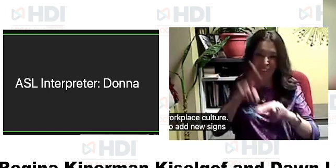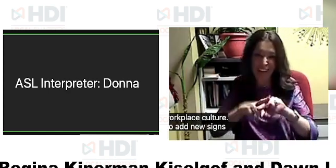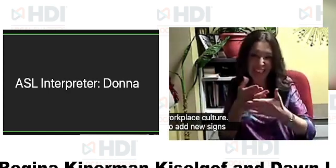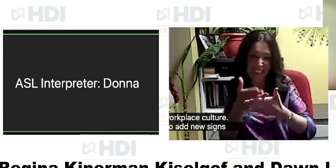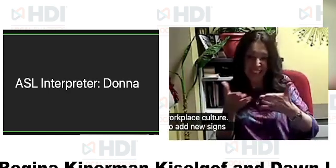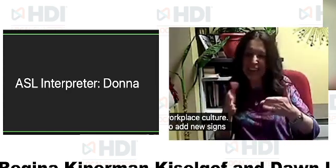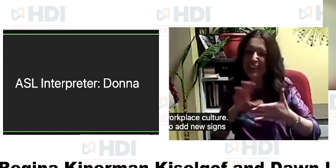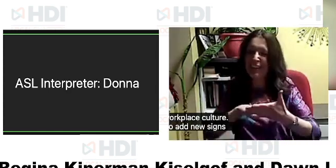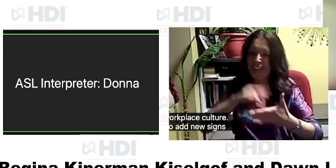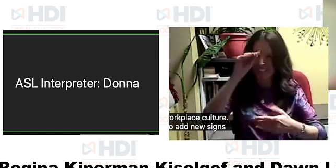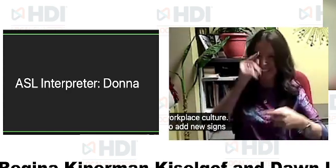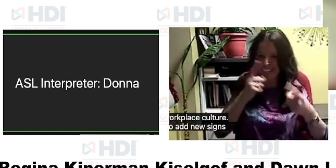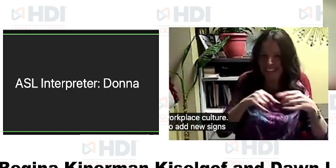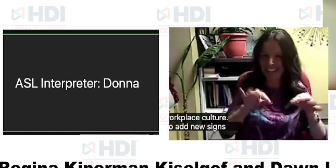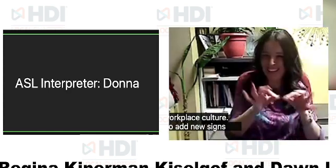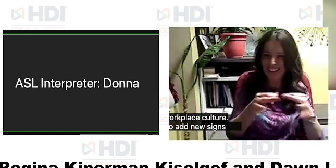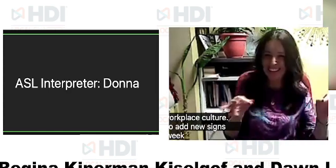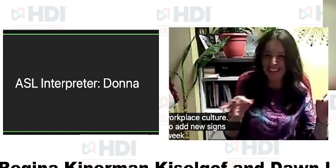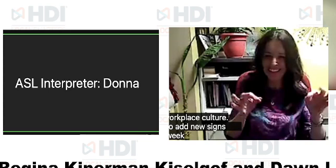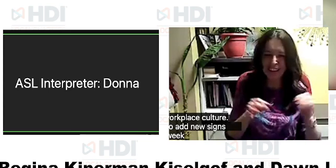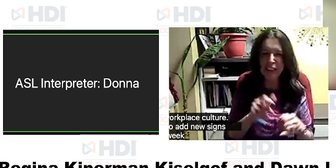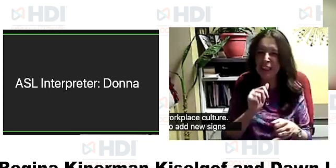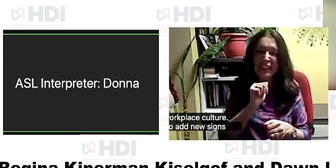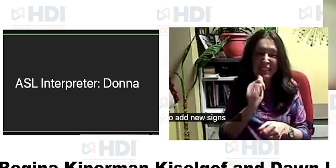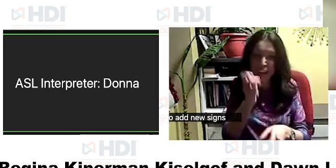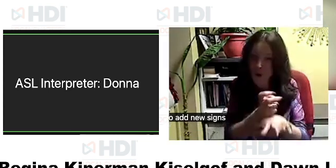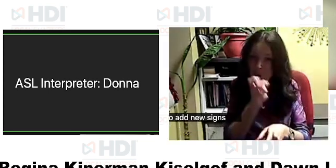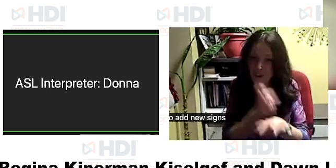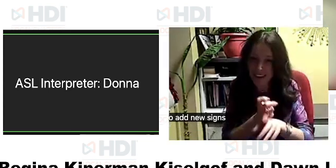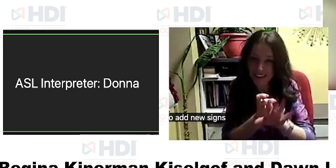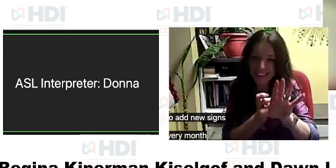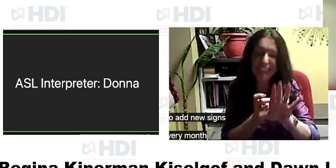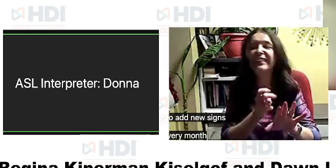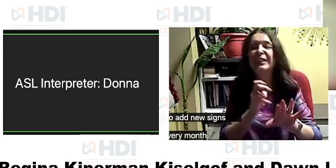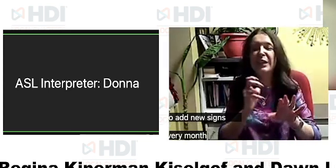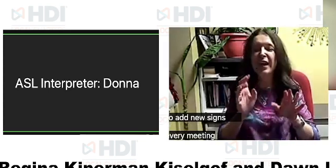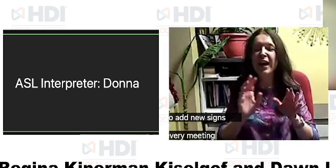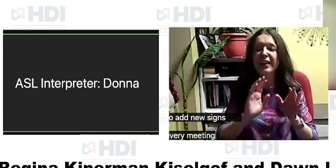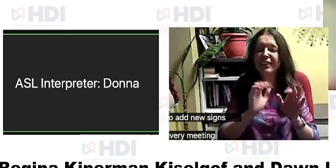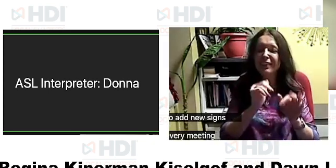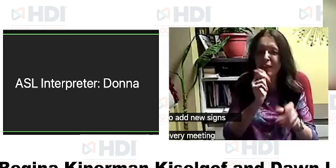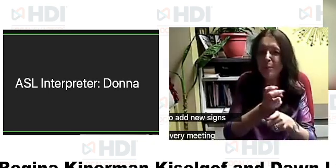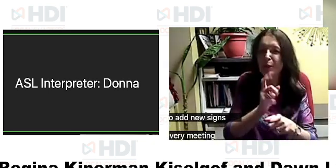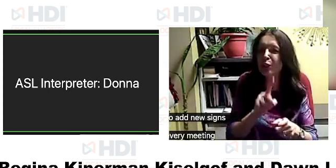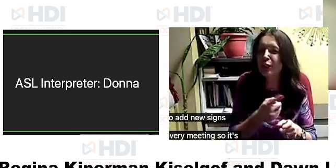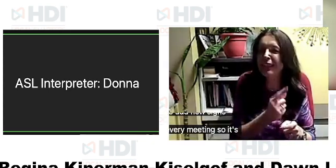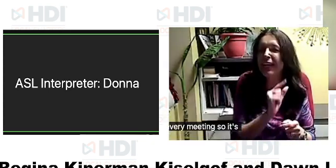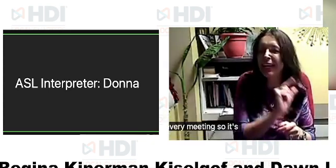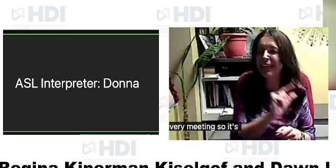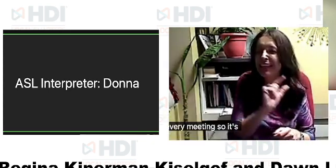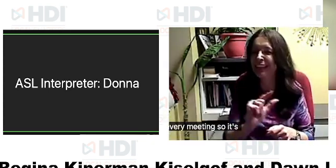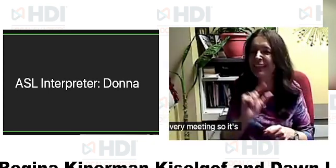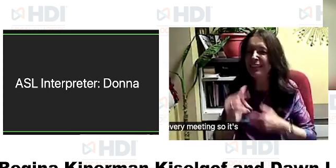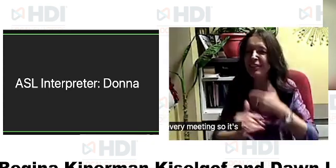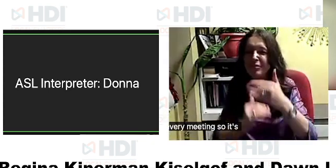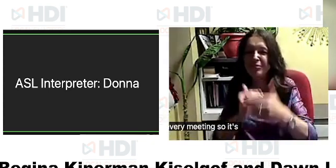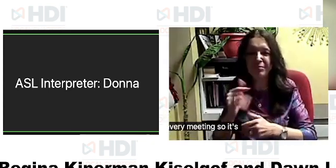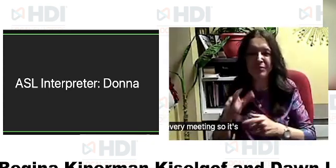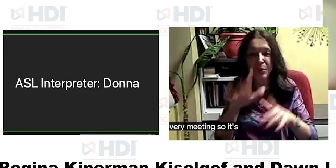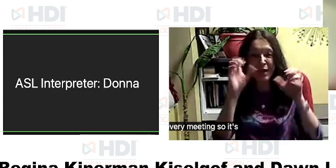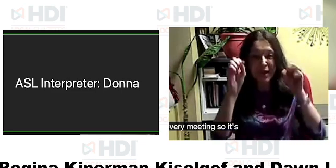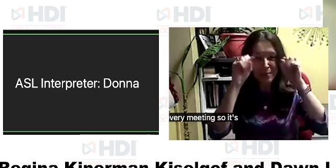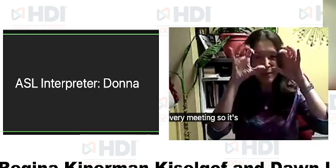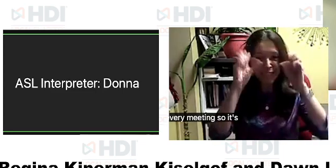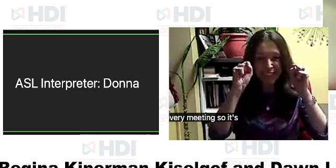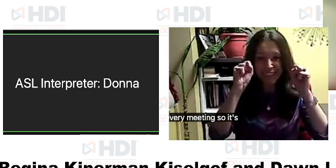time sign a week or so forth or sign at every meeting so it's really not hard it's it's just